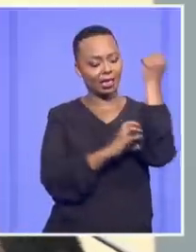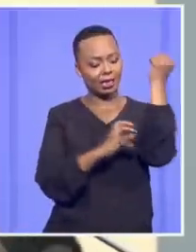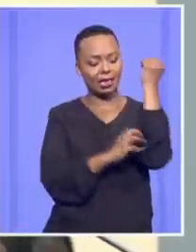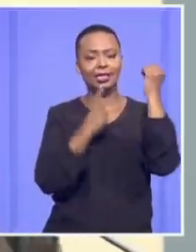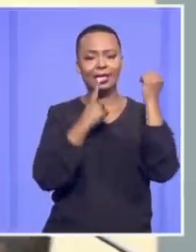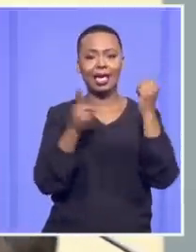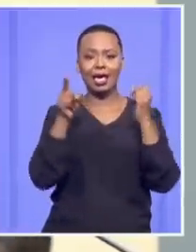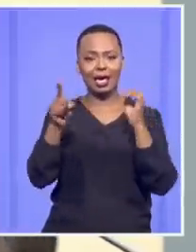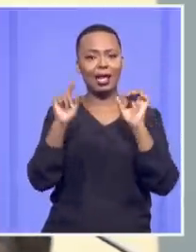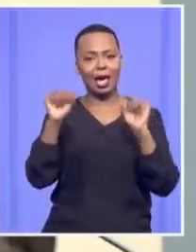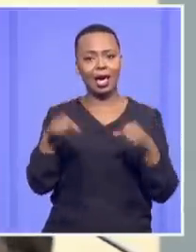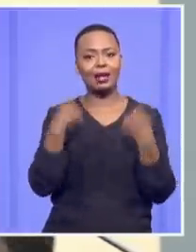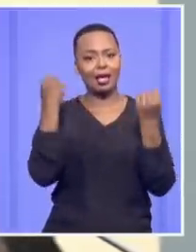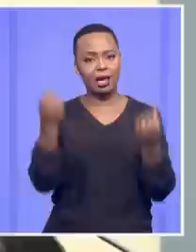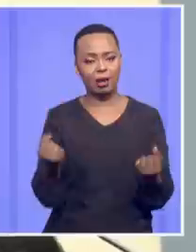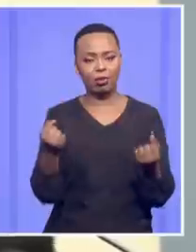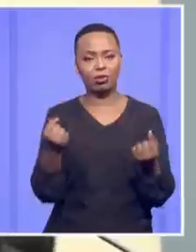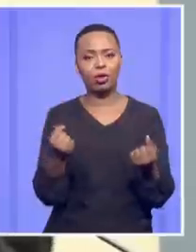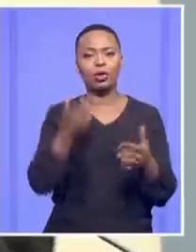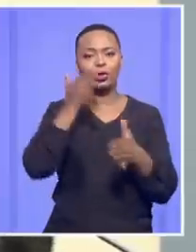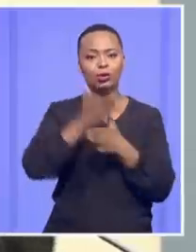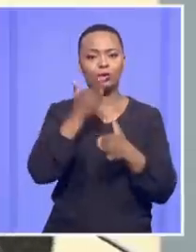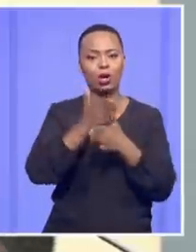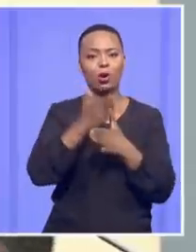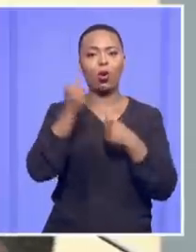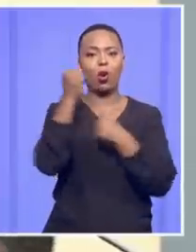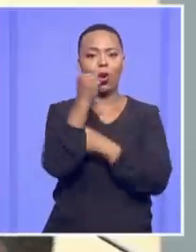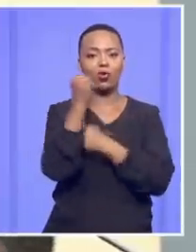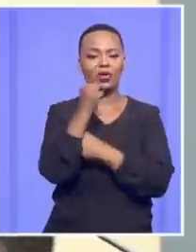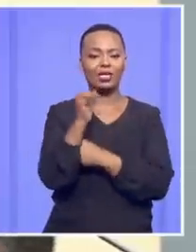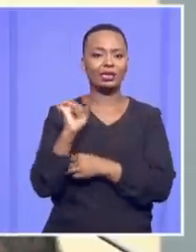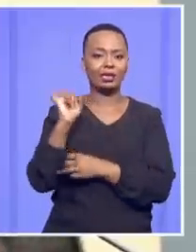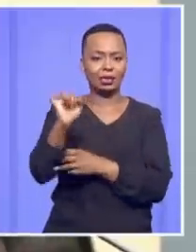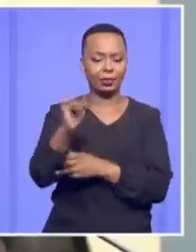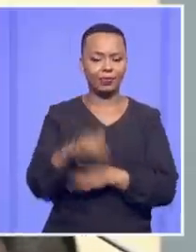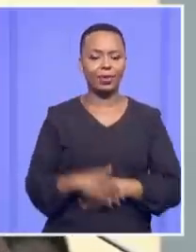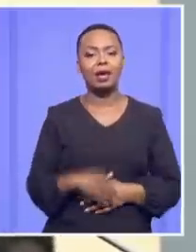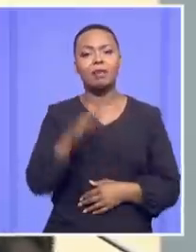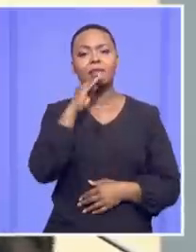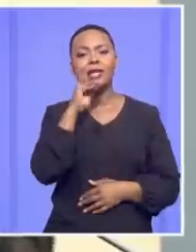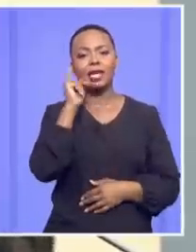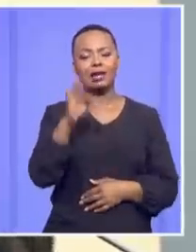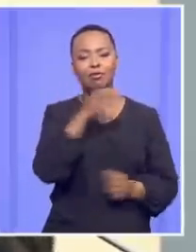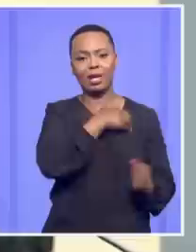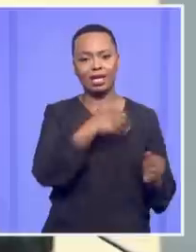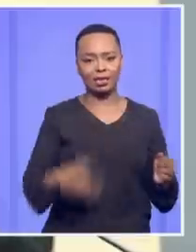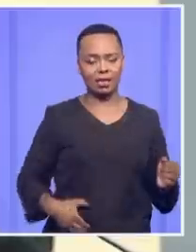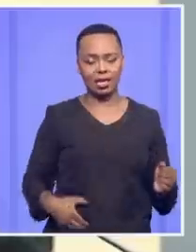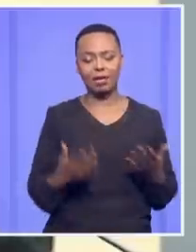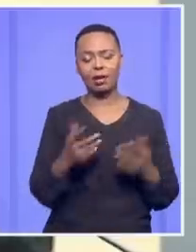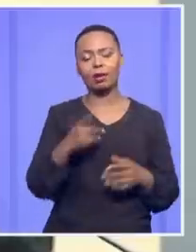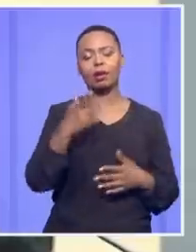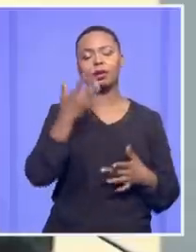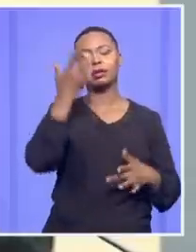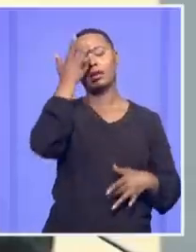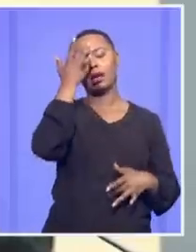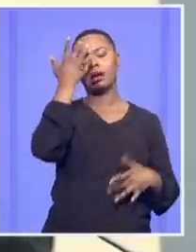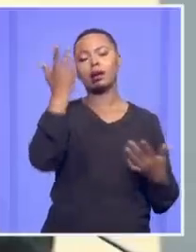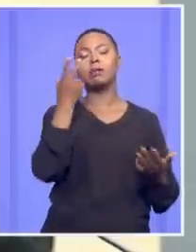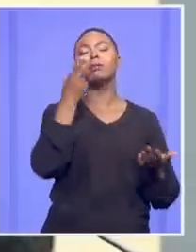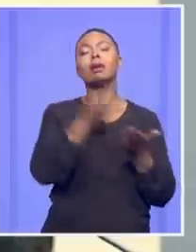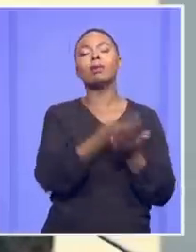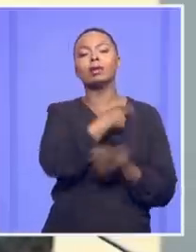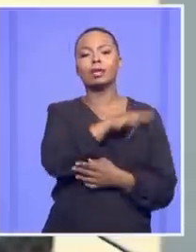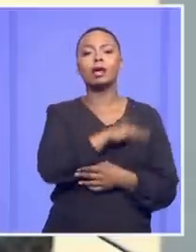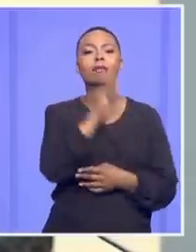to fulfill the duties of the office. In other words, if the President's in a coma, that would apply. This would be different.